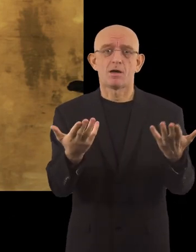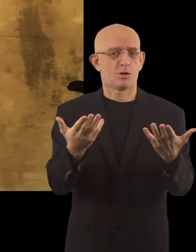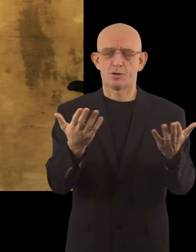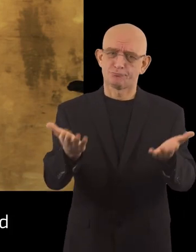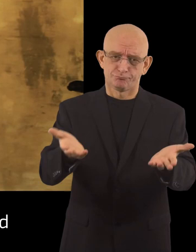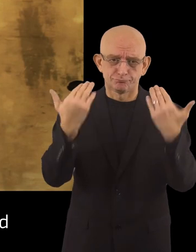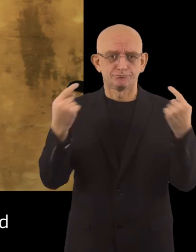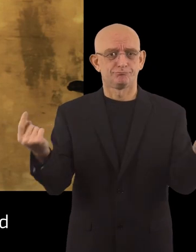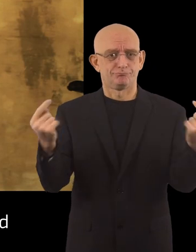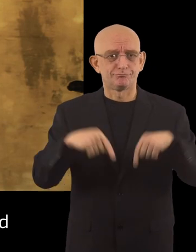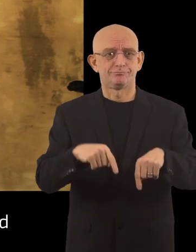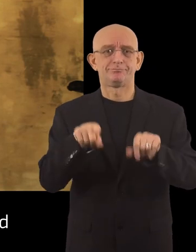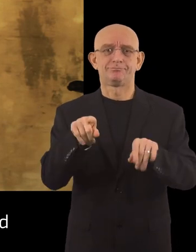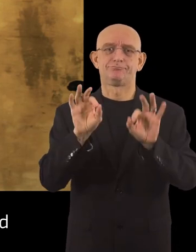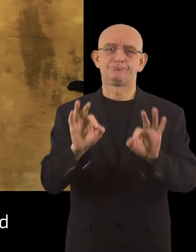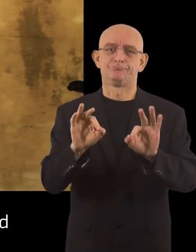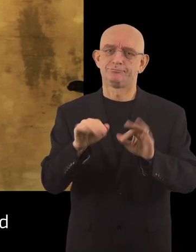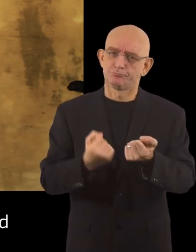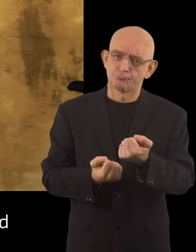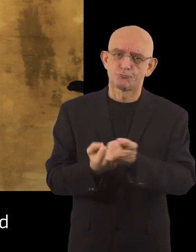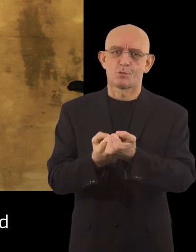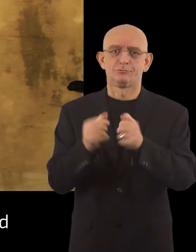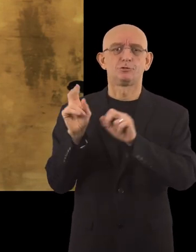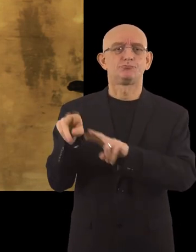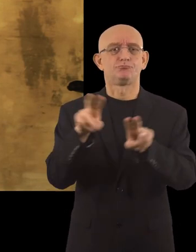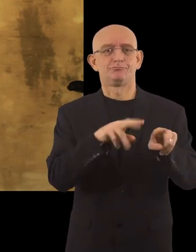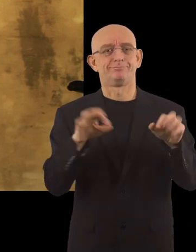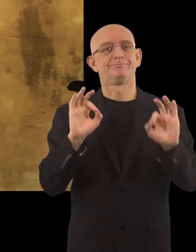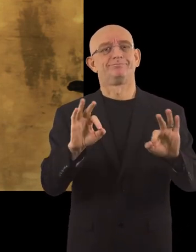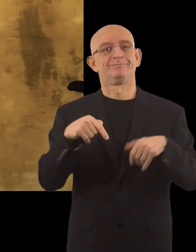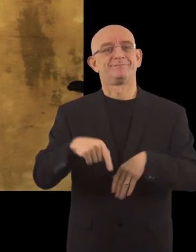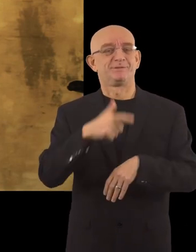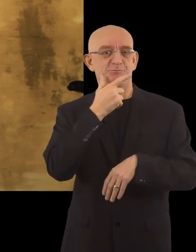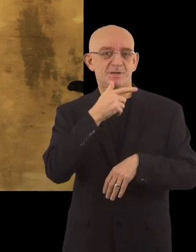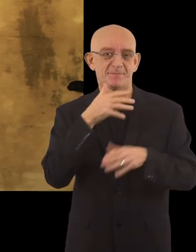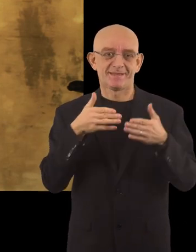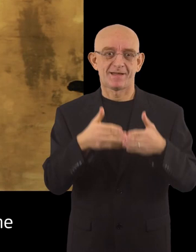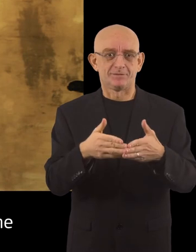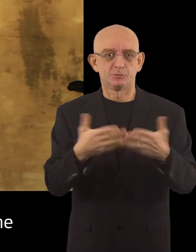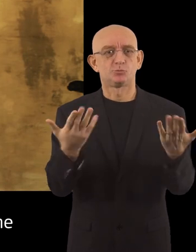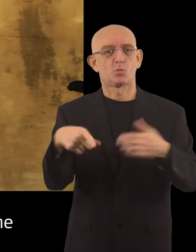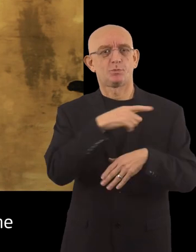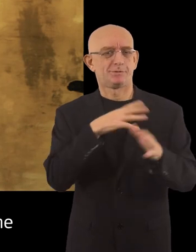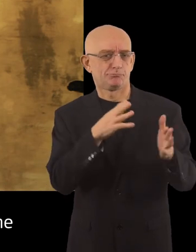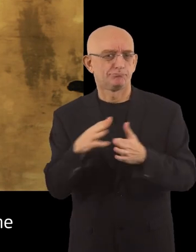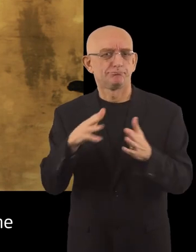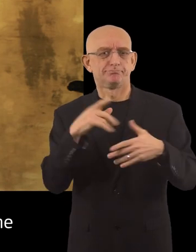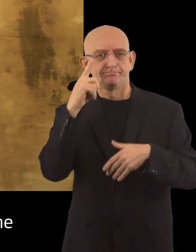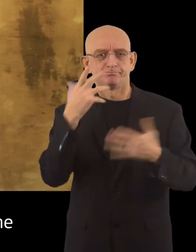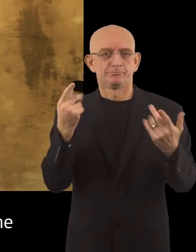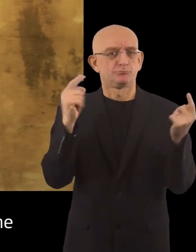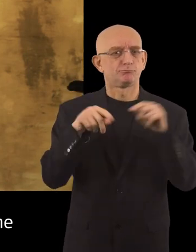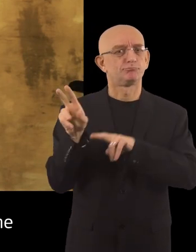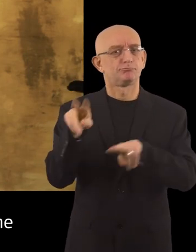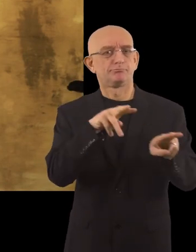disability have, as best possible in Bremerhaven to support and guide us as possible possible. We have made us of course, to organize